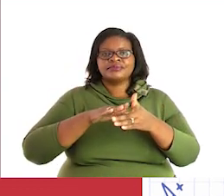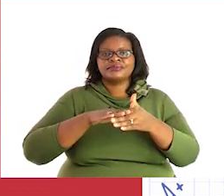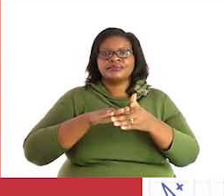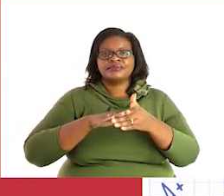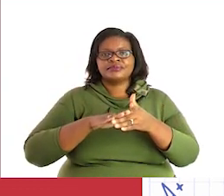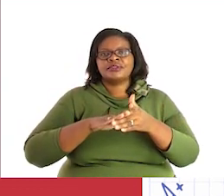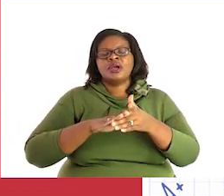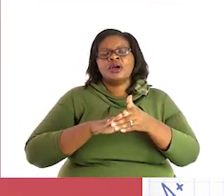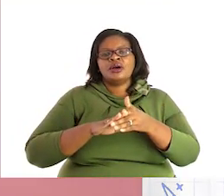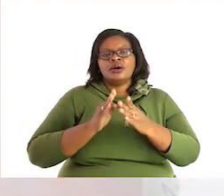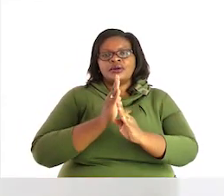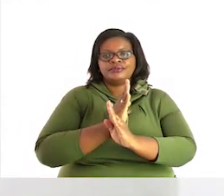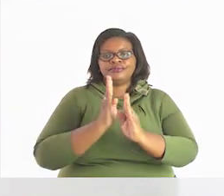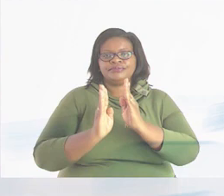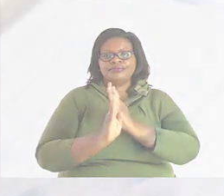comparing numbers.